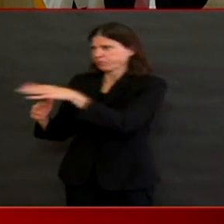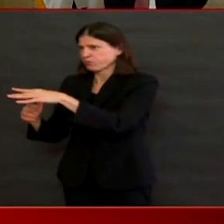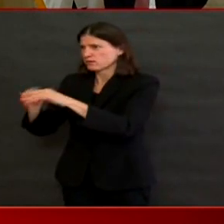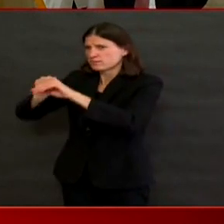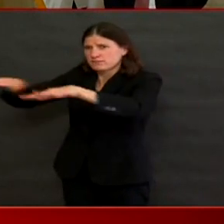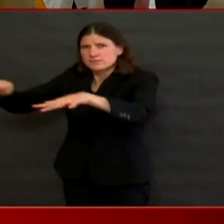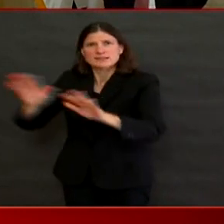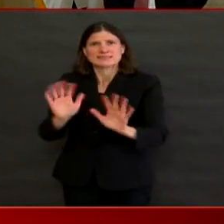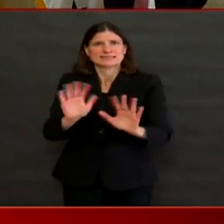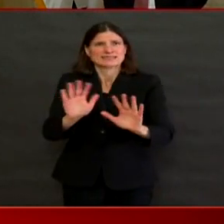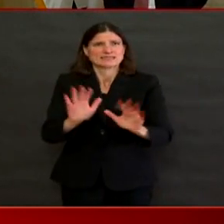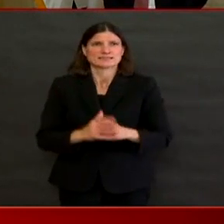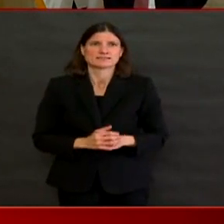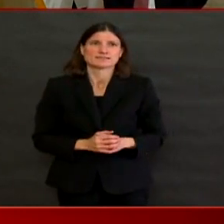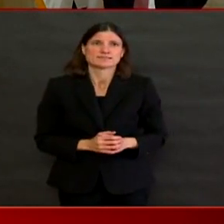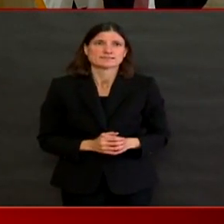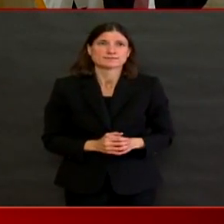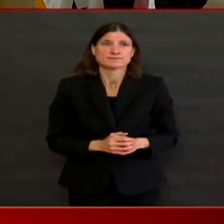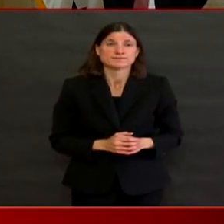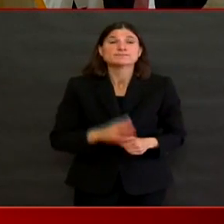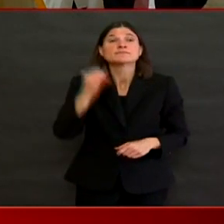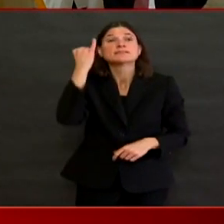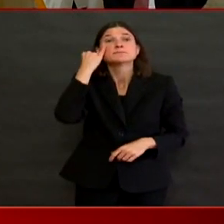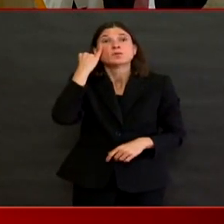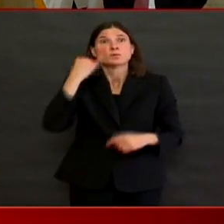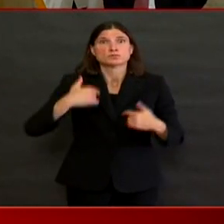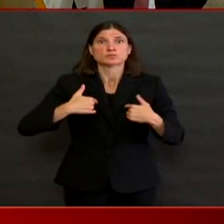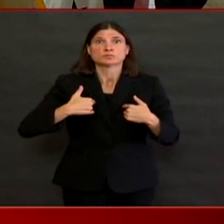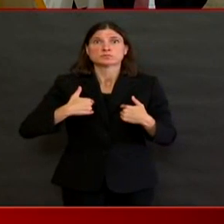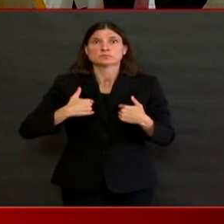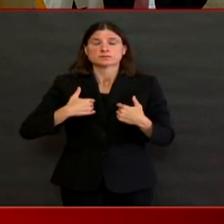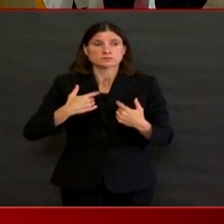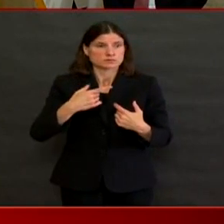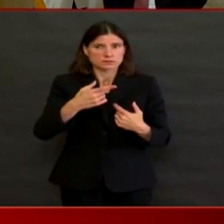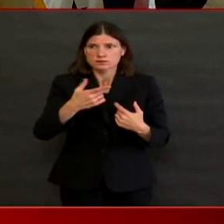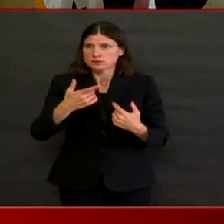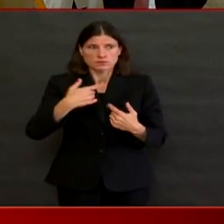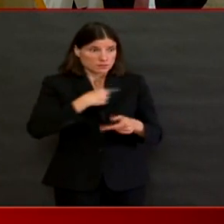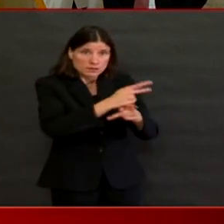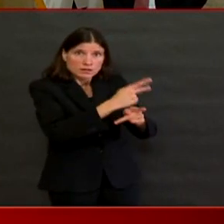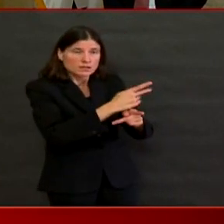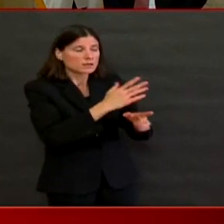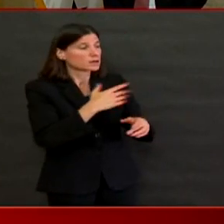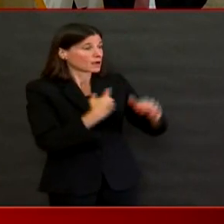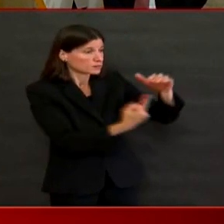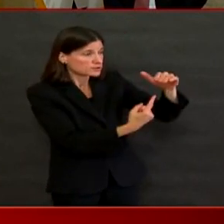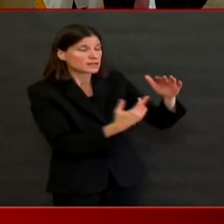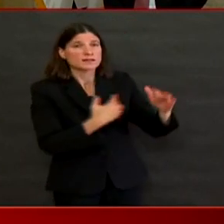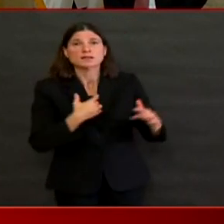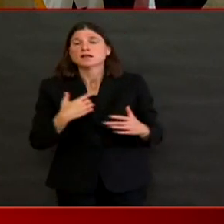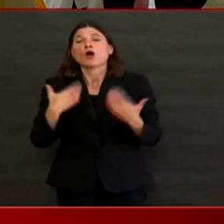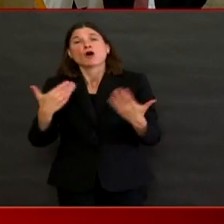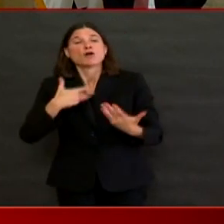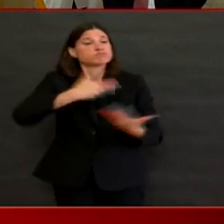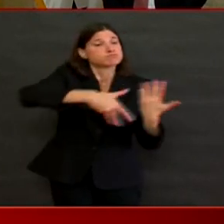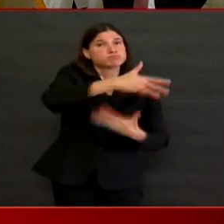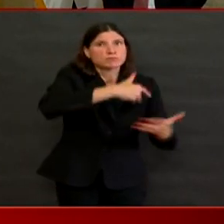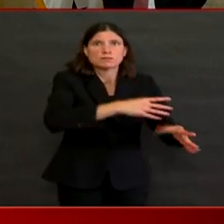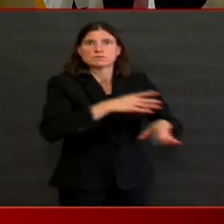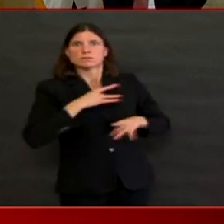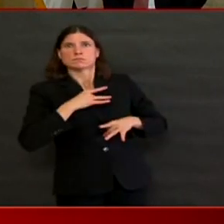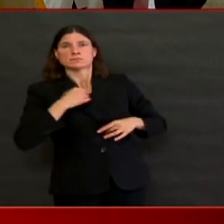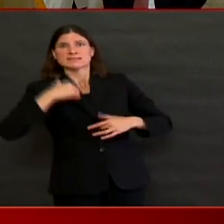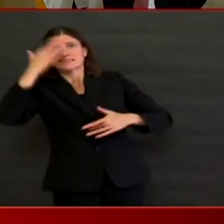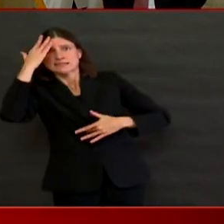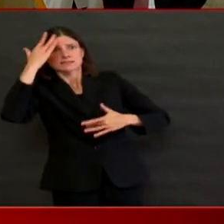safe. We are working to prioritize opportunities for health care workers to be tested so